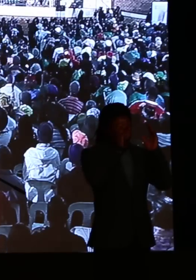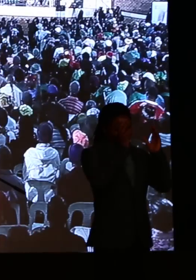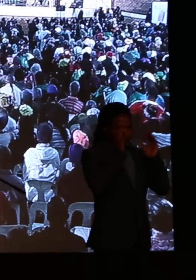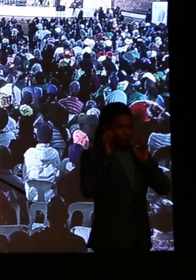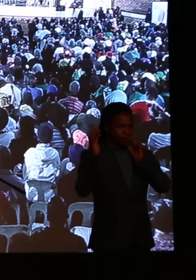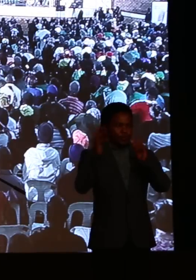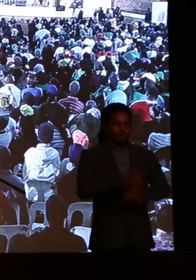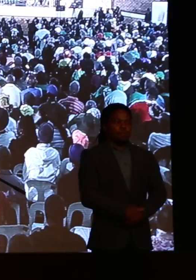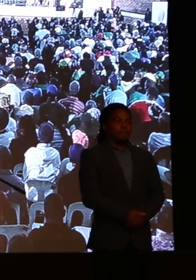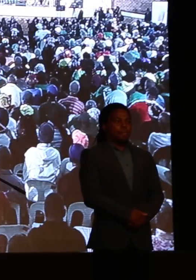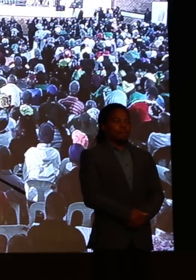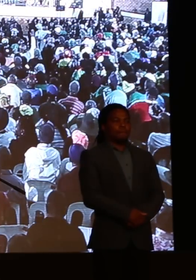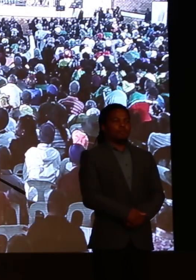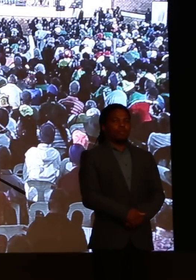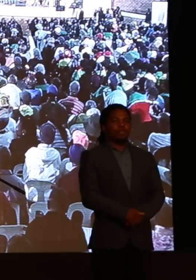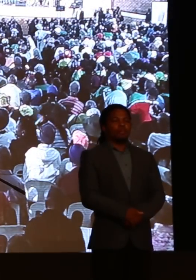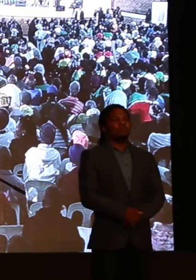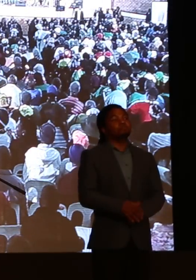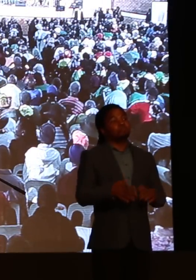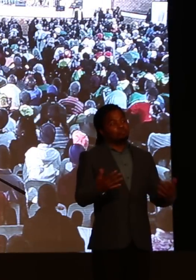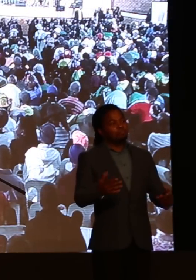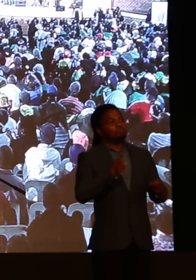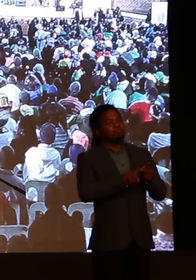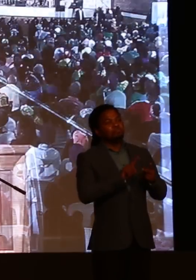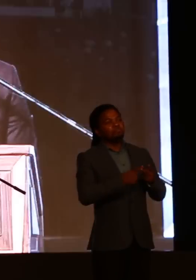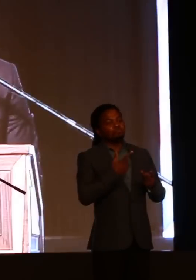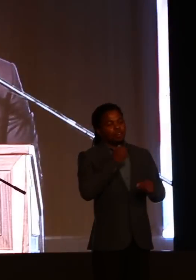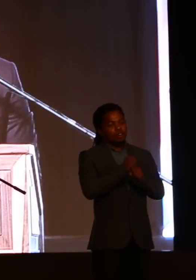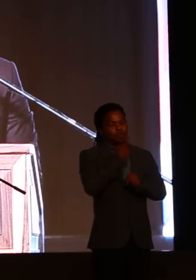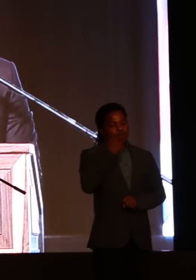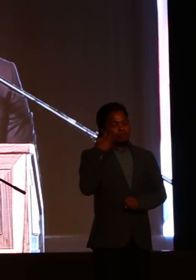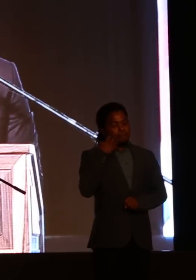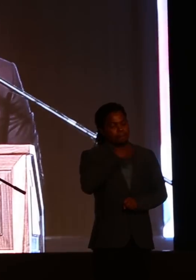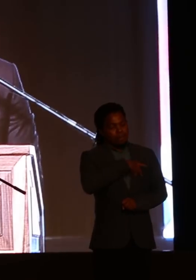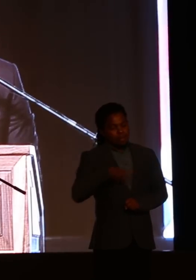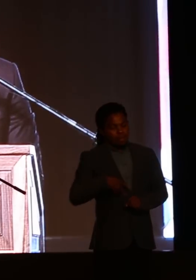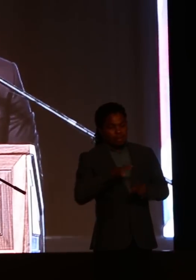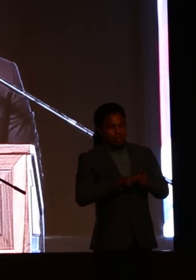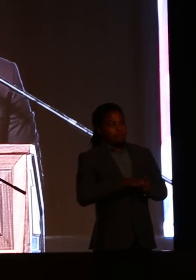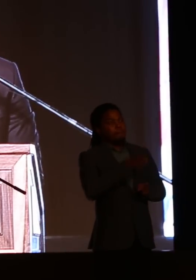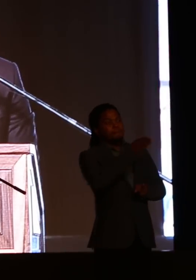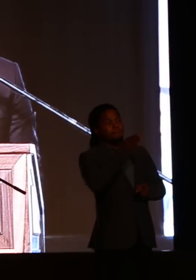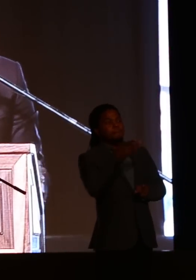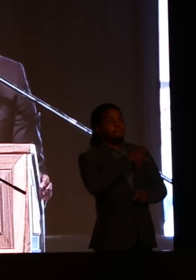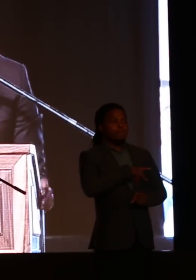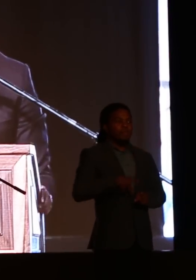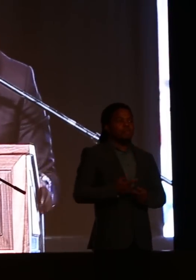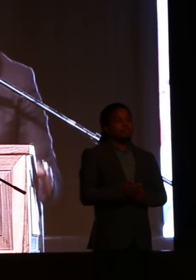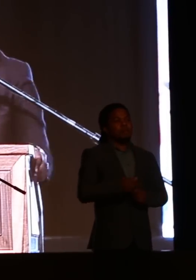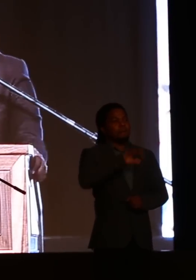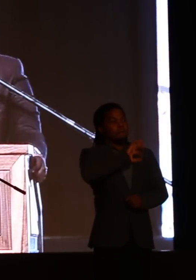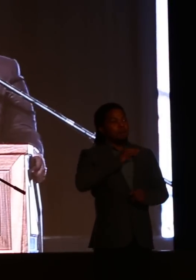the Premier of Gauteng and other premiers, fellow mayors, councillors,